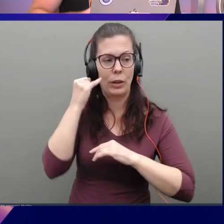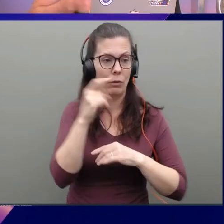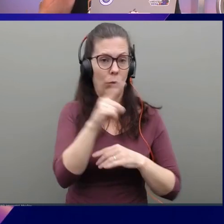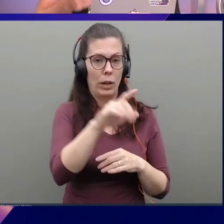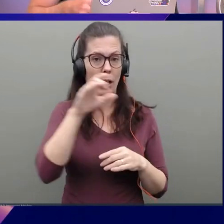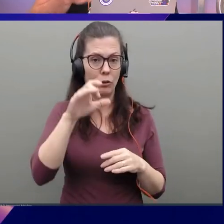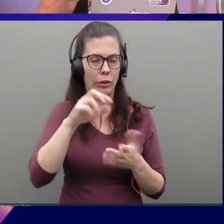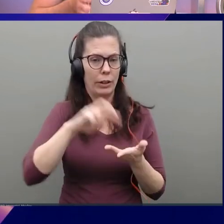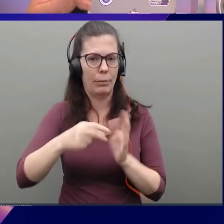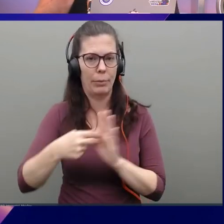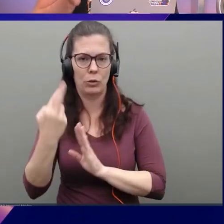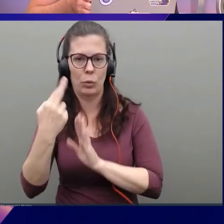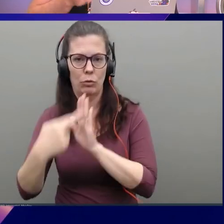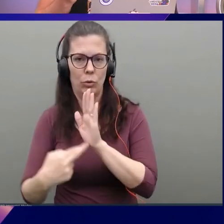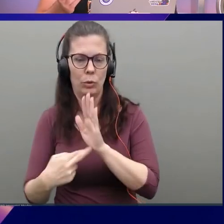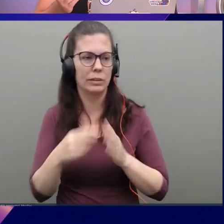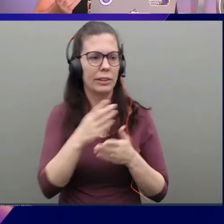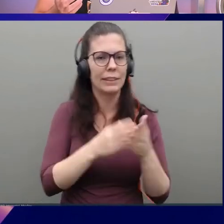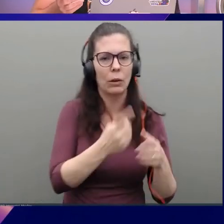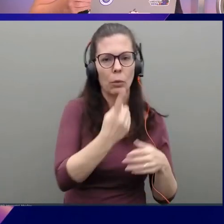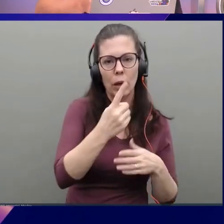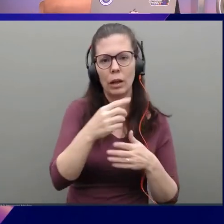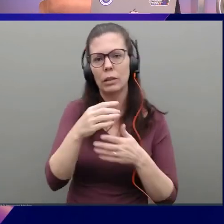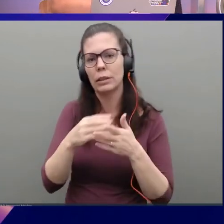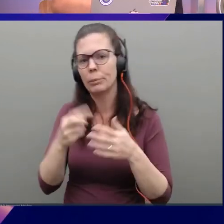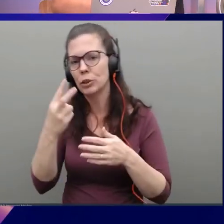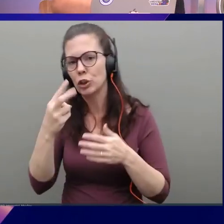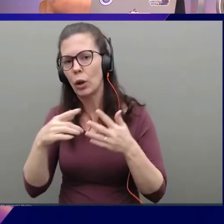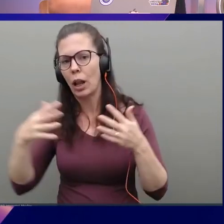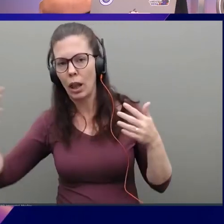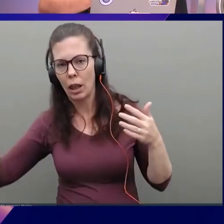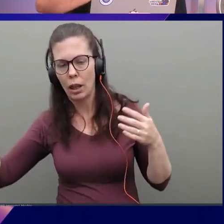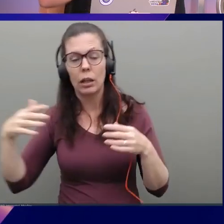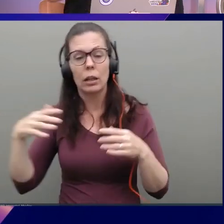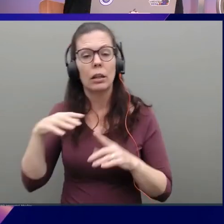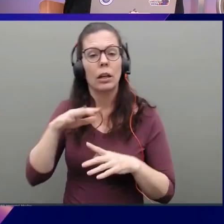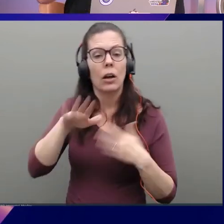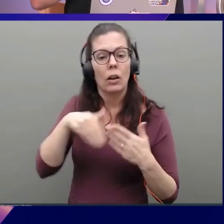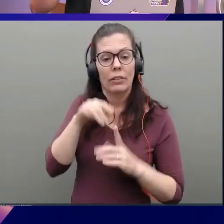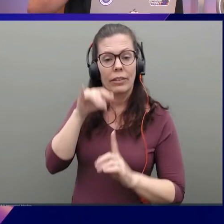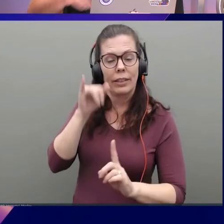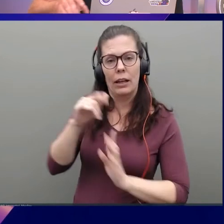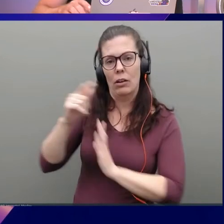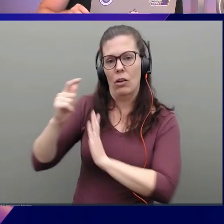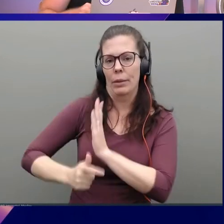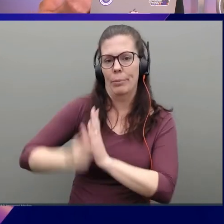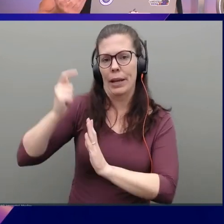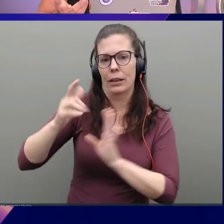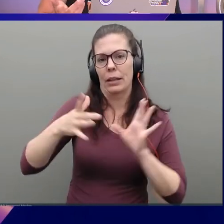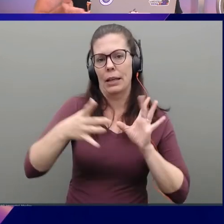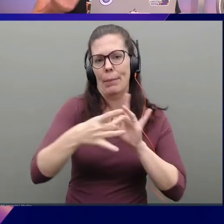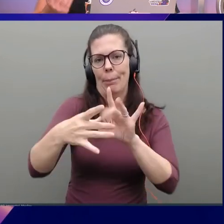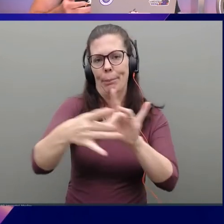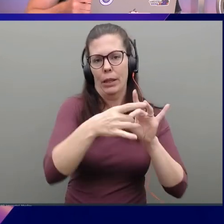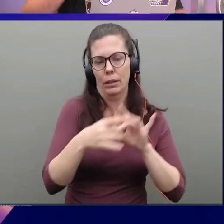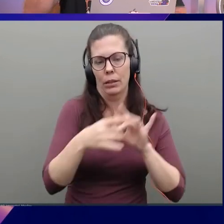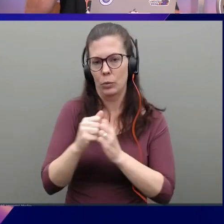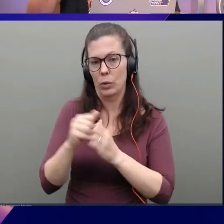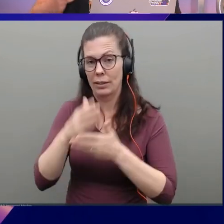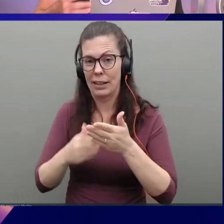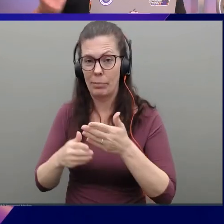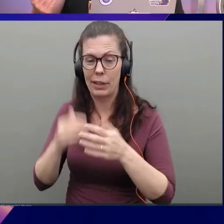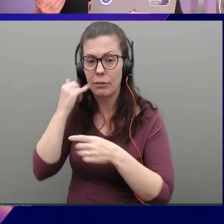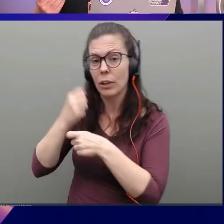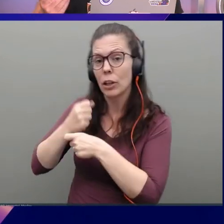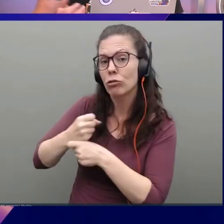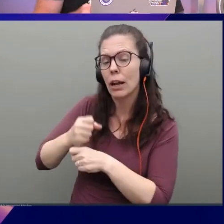I can say segment one, segment two, segment three, whatever. And all of this will then automatically map to those segments. If I wanted to create 100 rules, one for